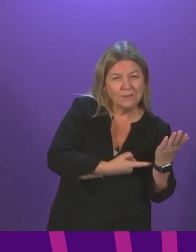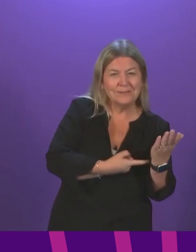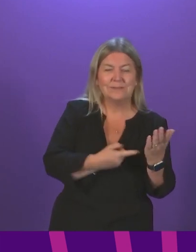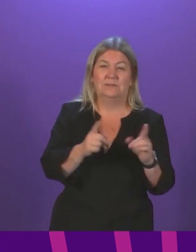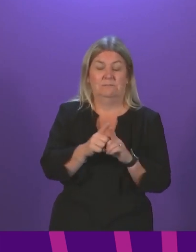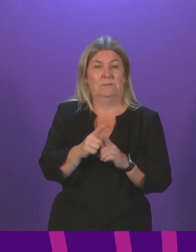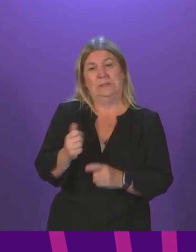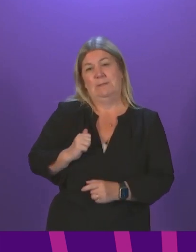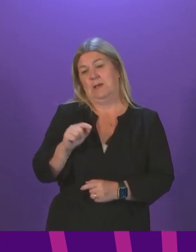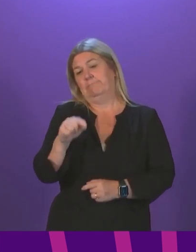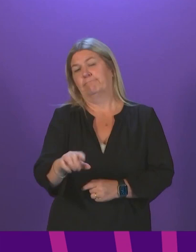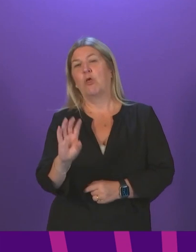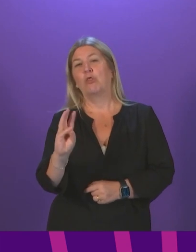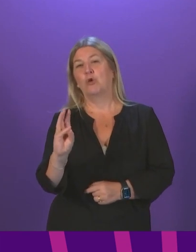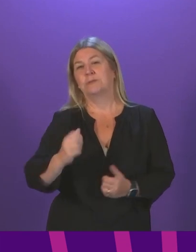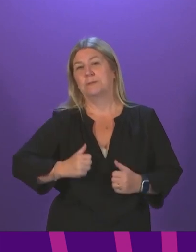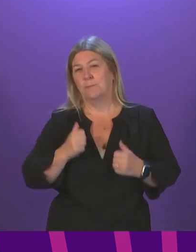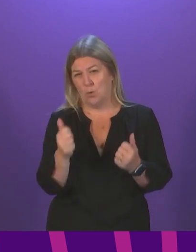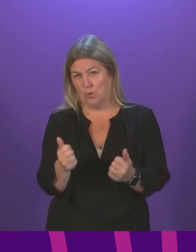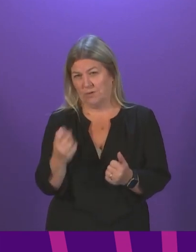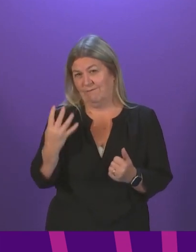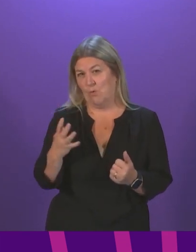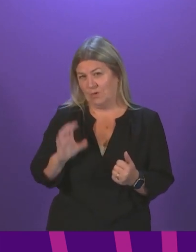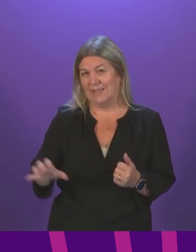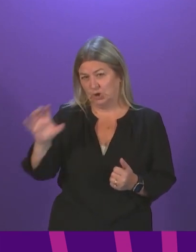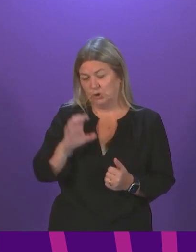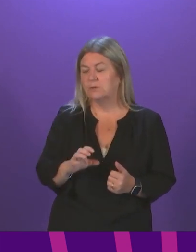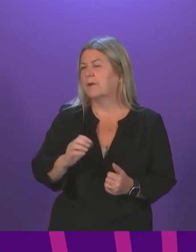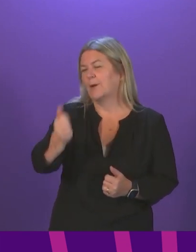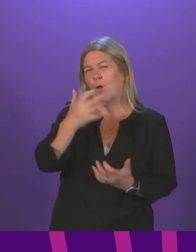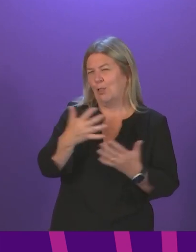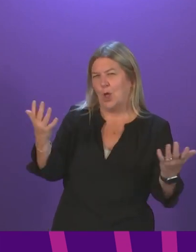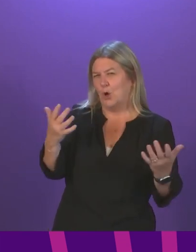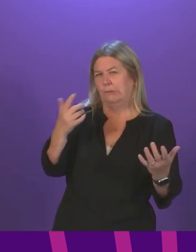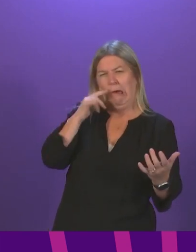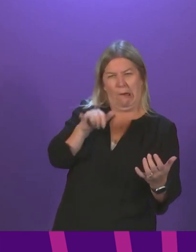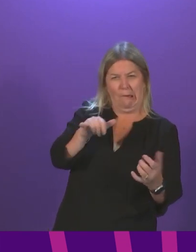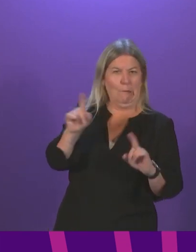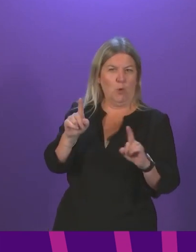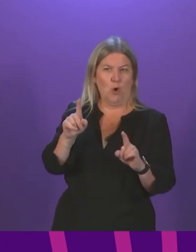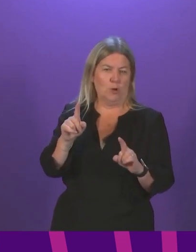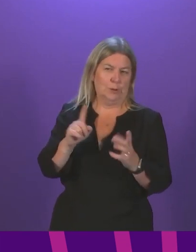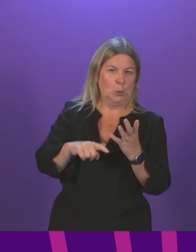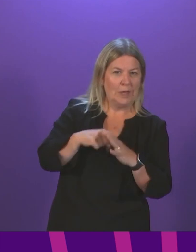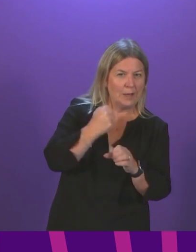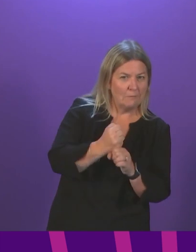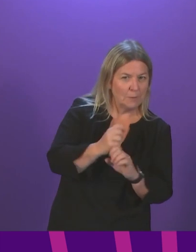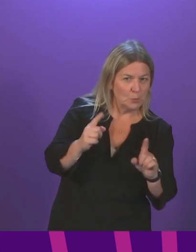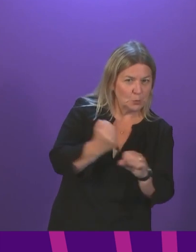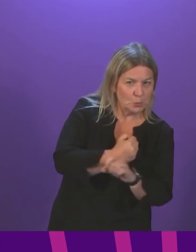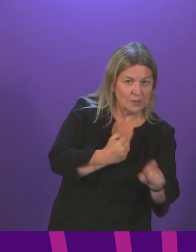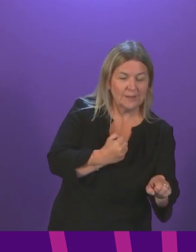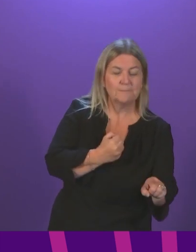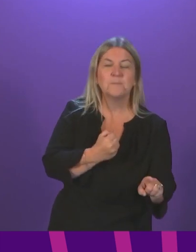take place on Thursday morning as usual. I know there's a lot of speculation in the media about the UK Government's intentions here. I should say that that